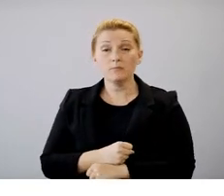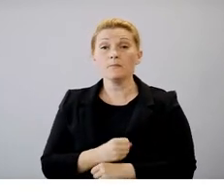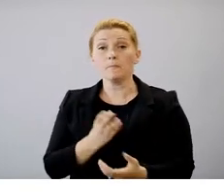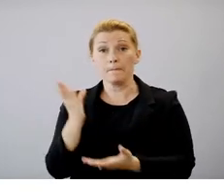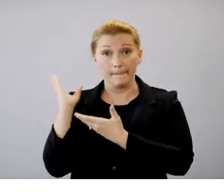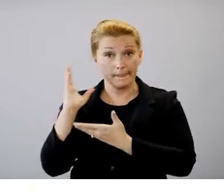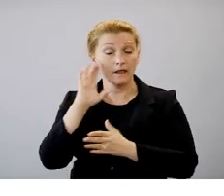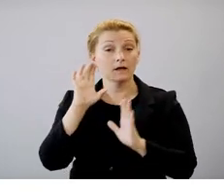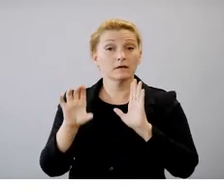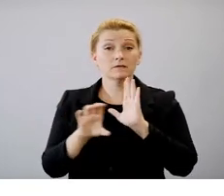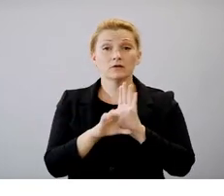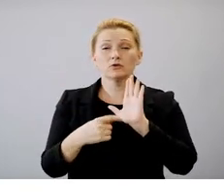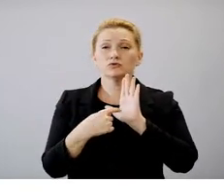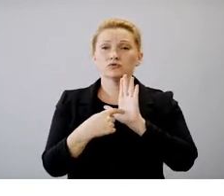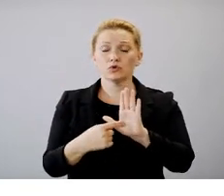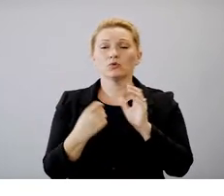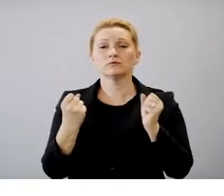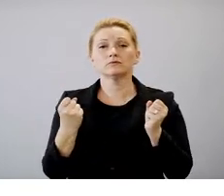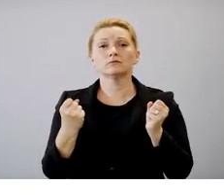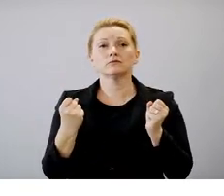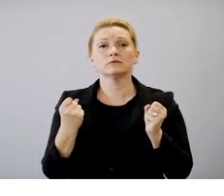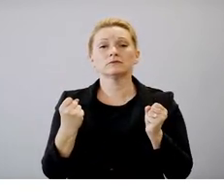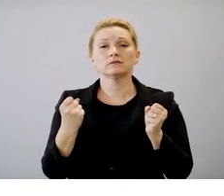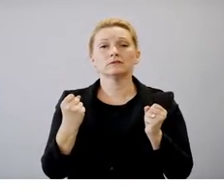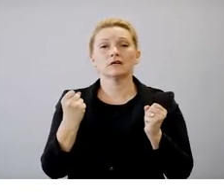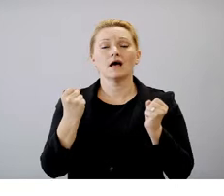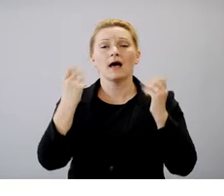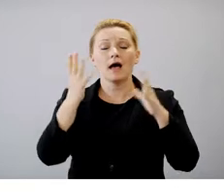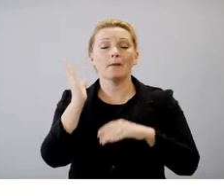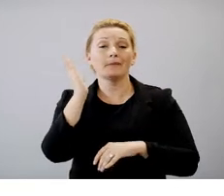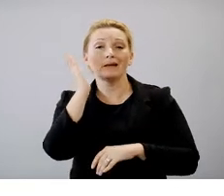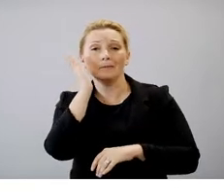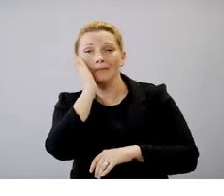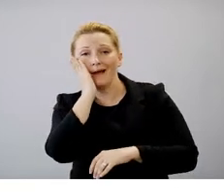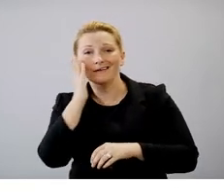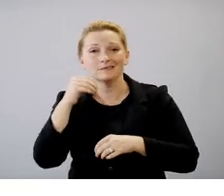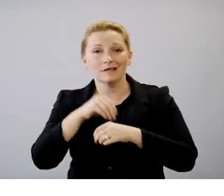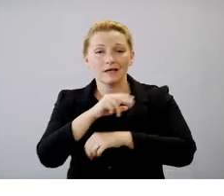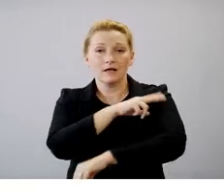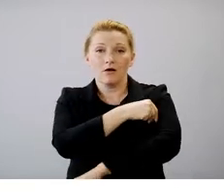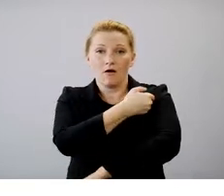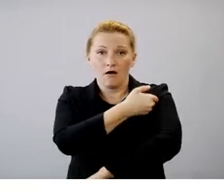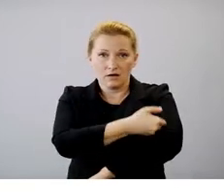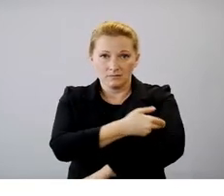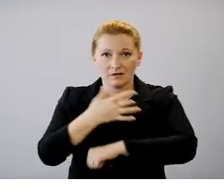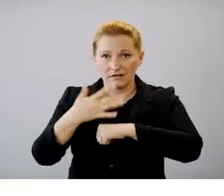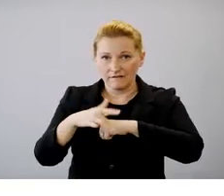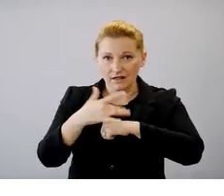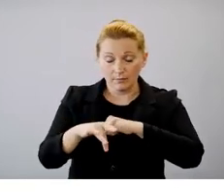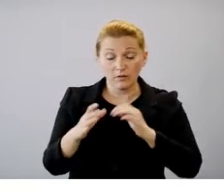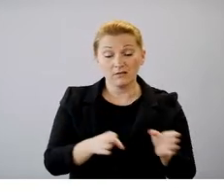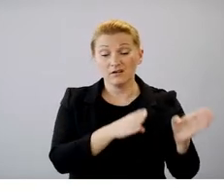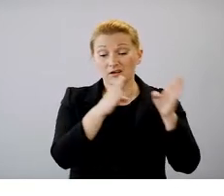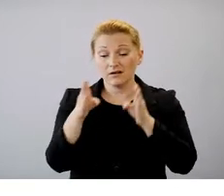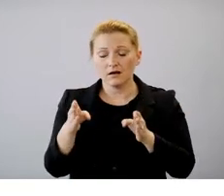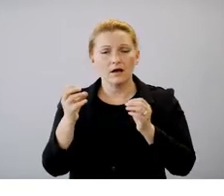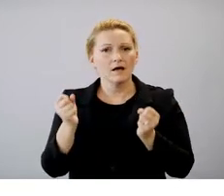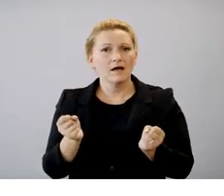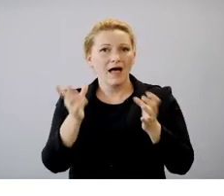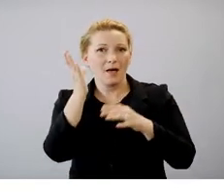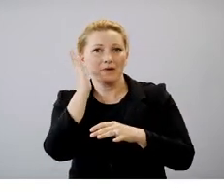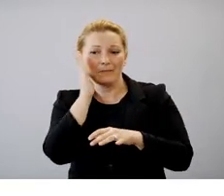shows the number of inpatient beds in Arizona and the total number being utilized and then those being utilized by